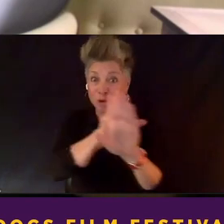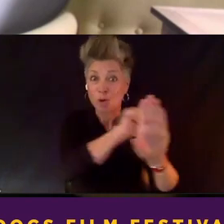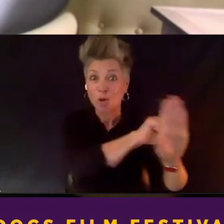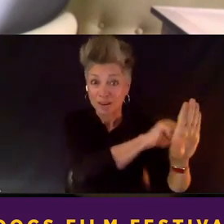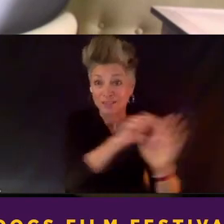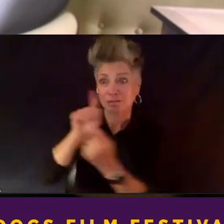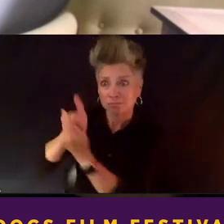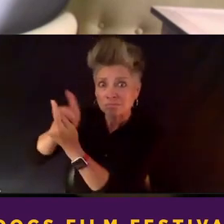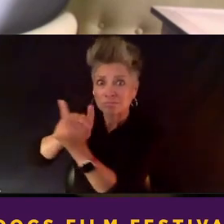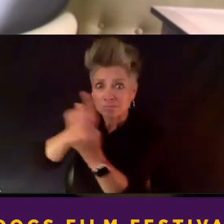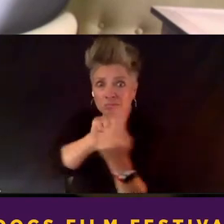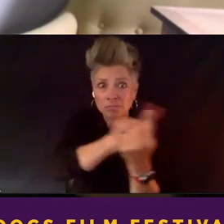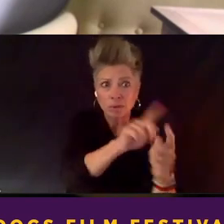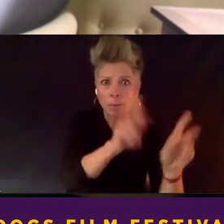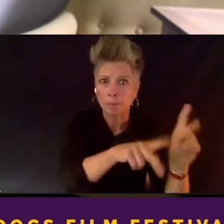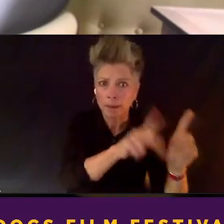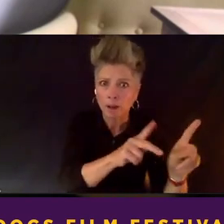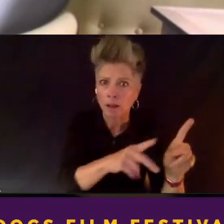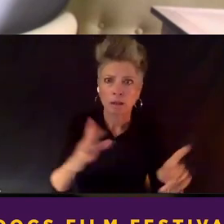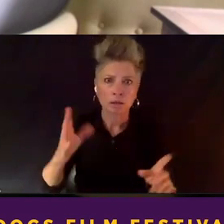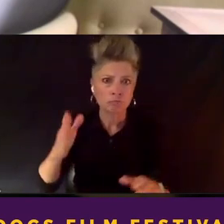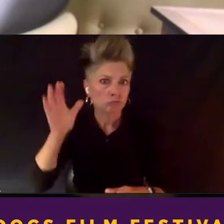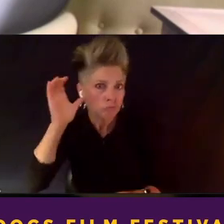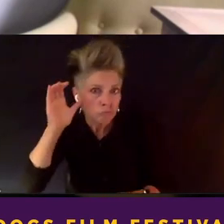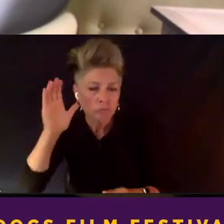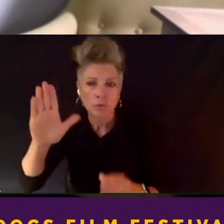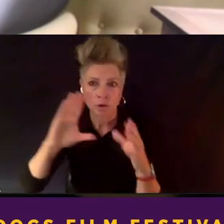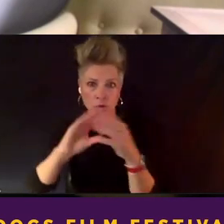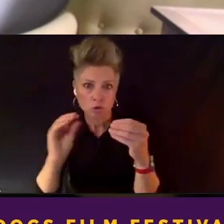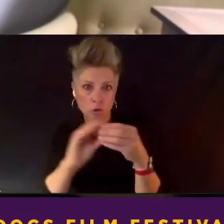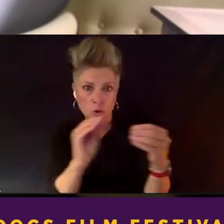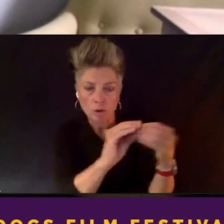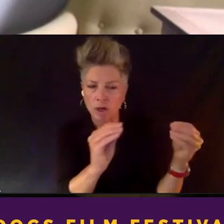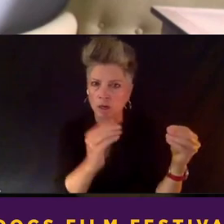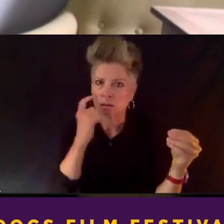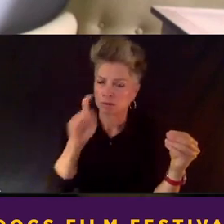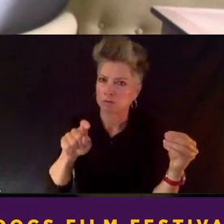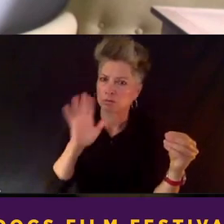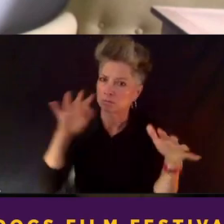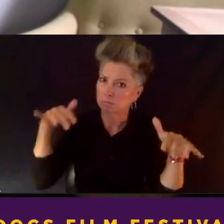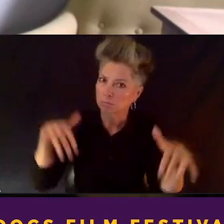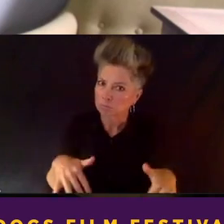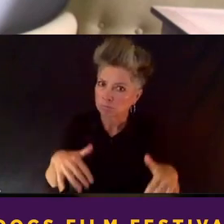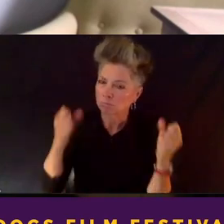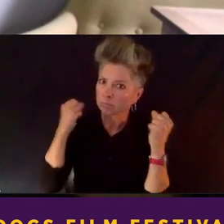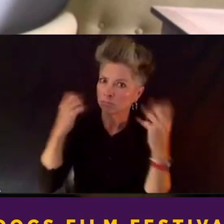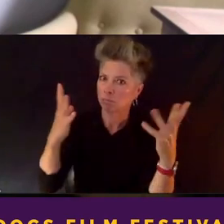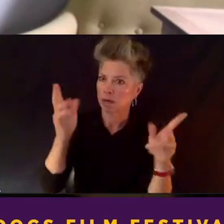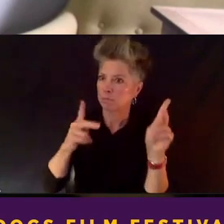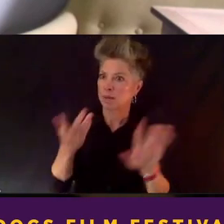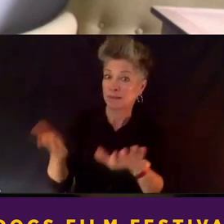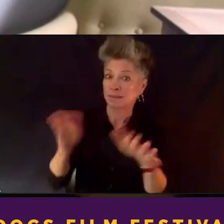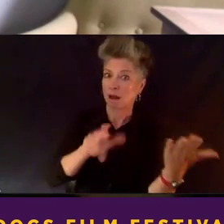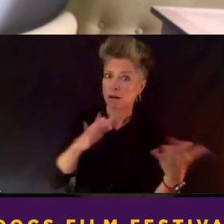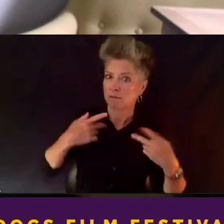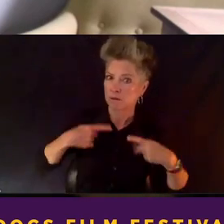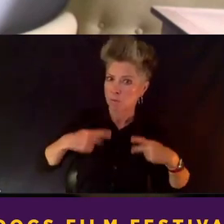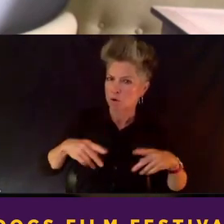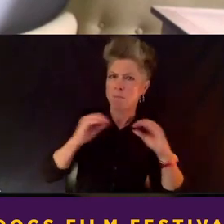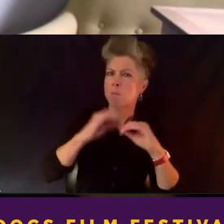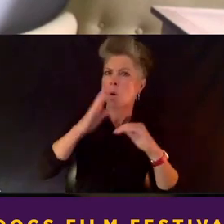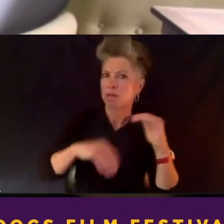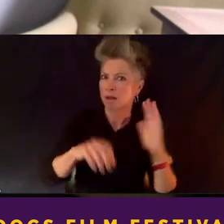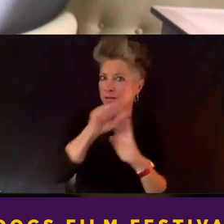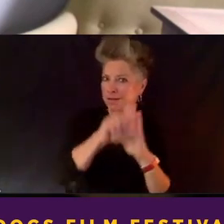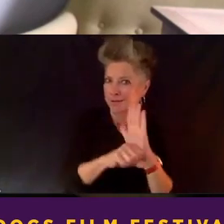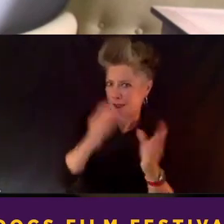know, more and more people had died from pneumonia than than anybody had admitted to. So it was it was it was kind of